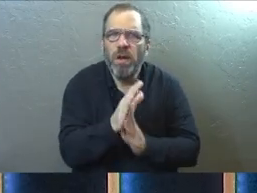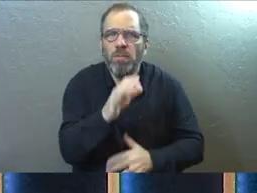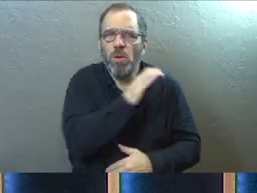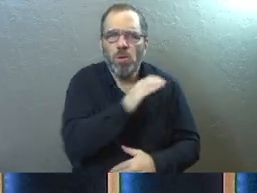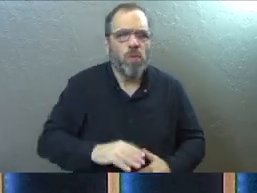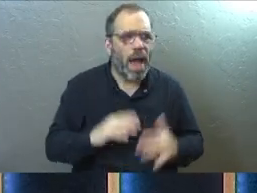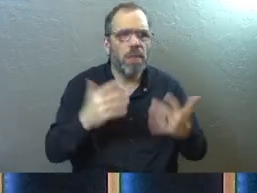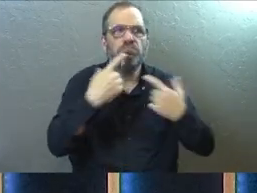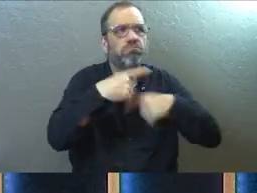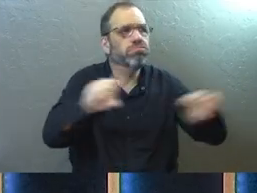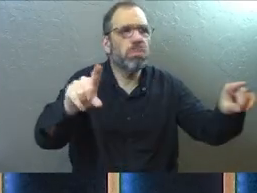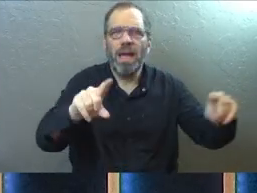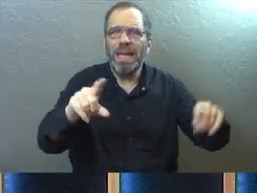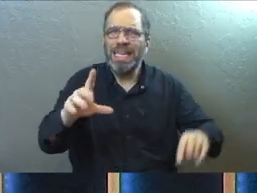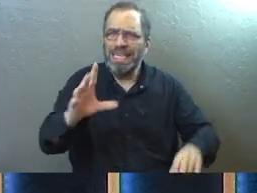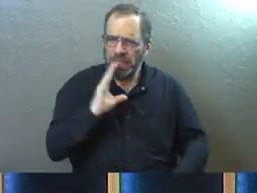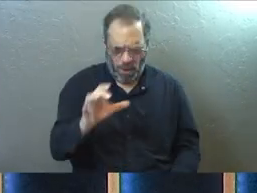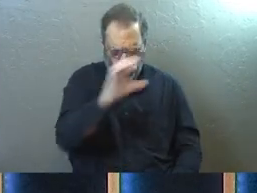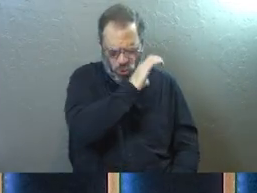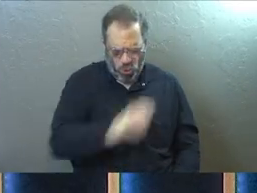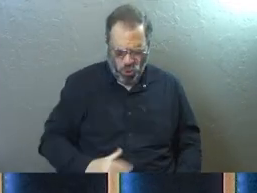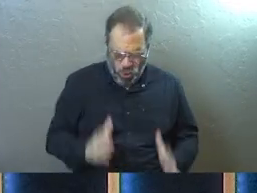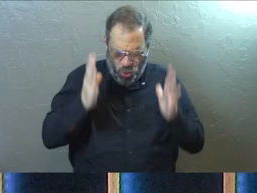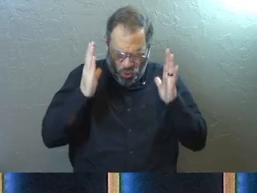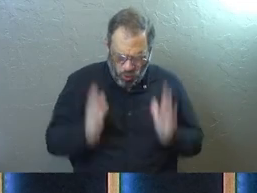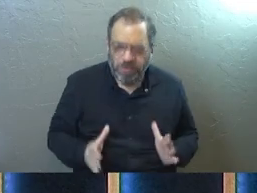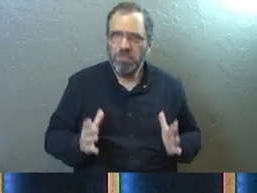advancement of Christ? He's talking about Christians.